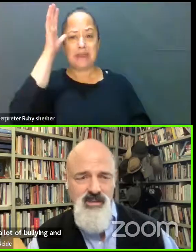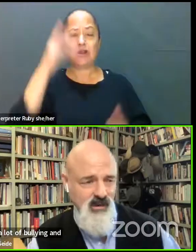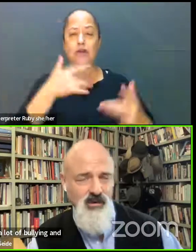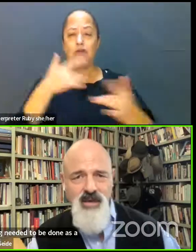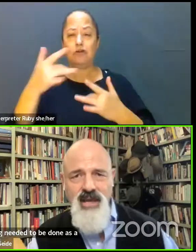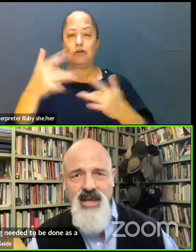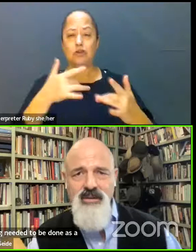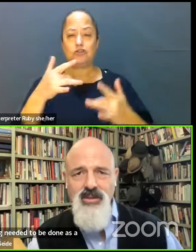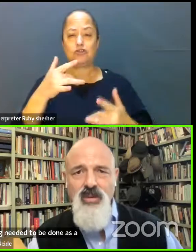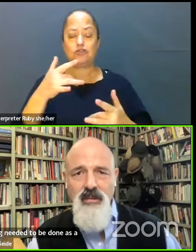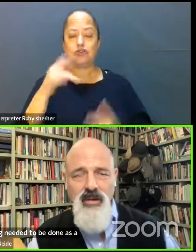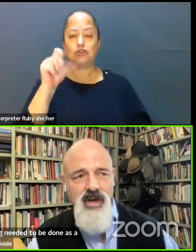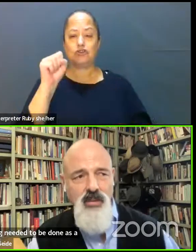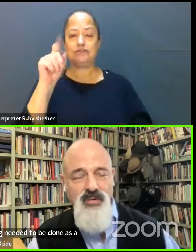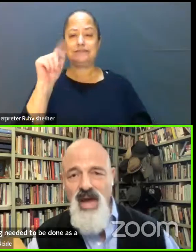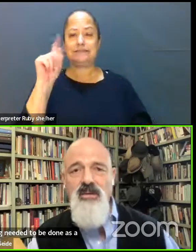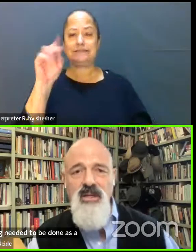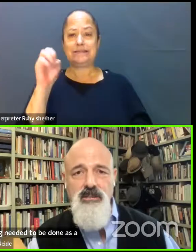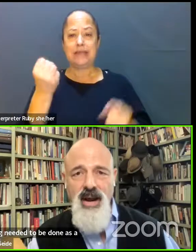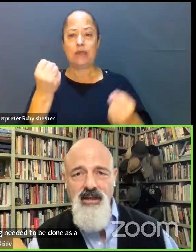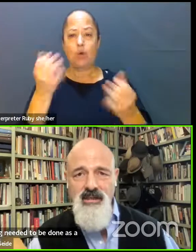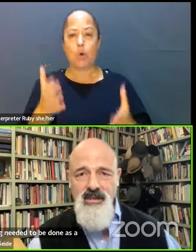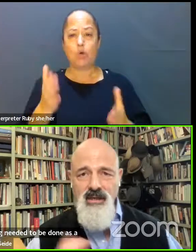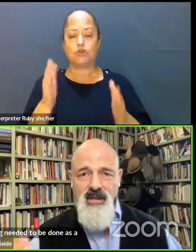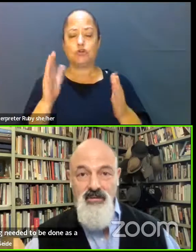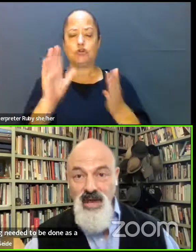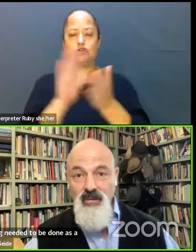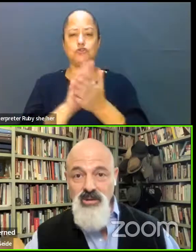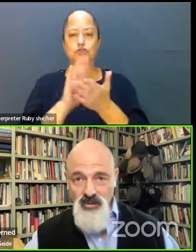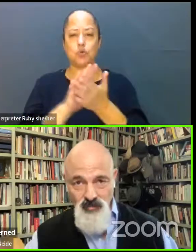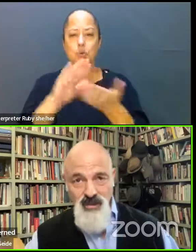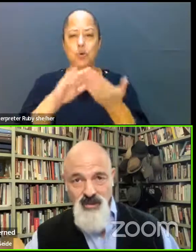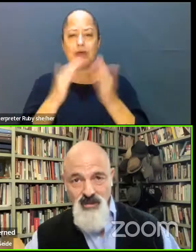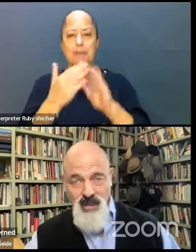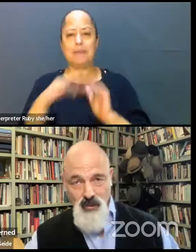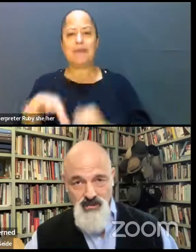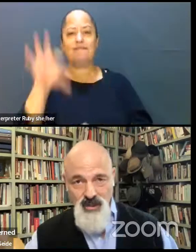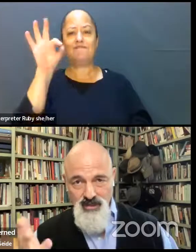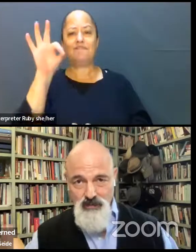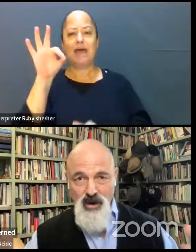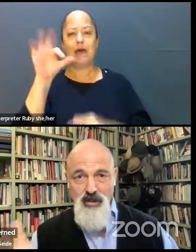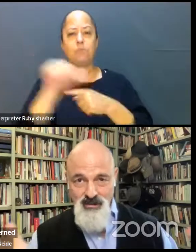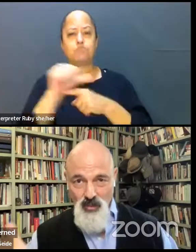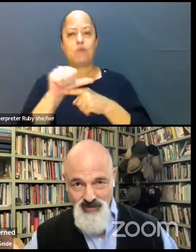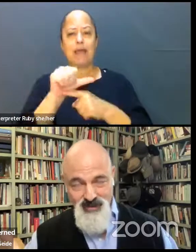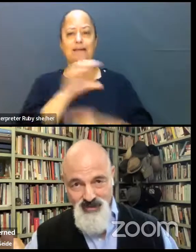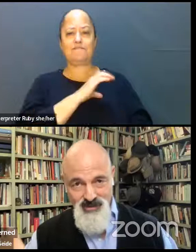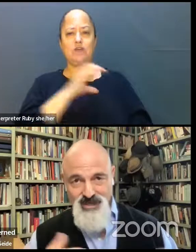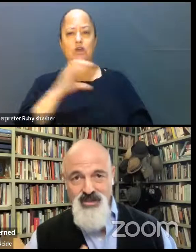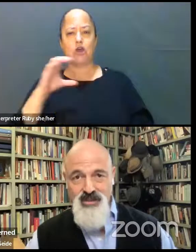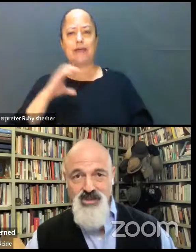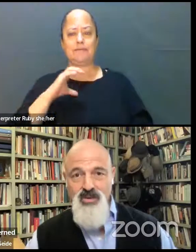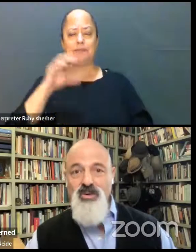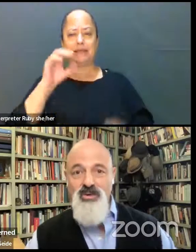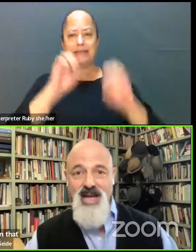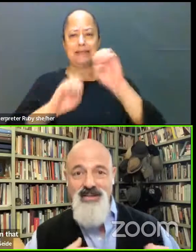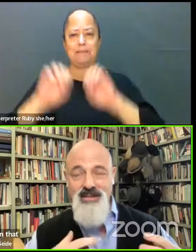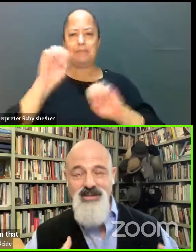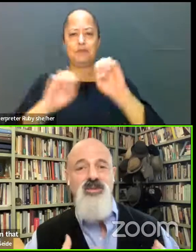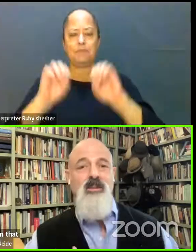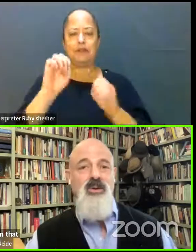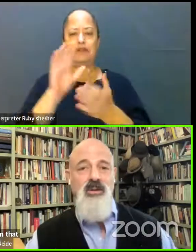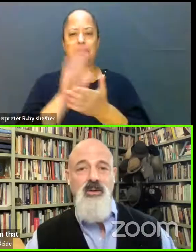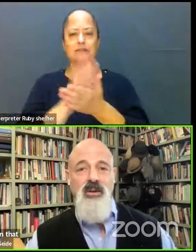stakeholder in that school community, we found this practice of counsel that was being experimented with in Los Angeles schools